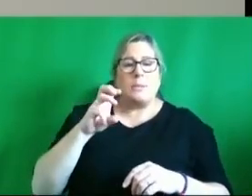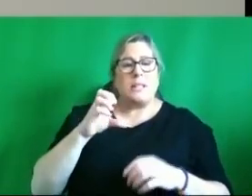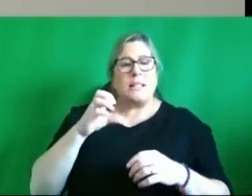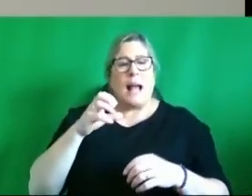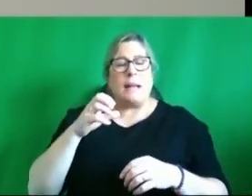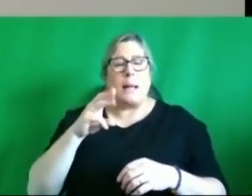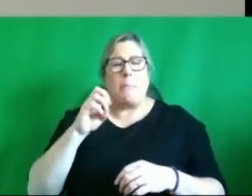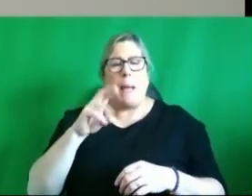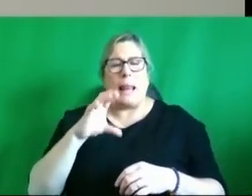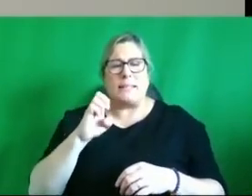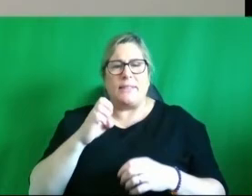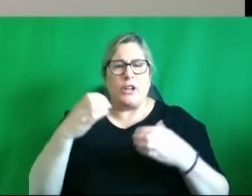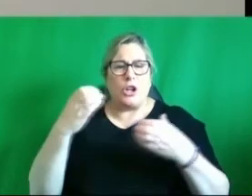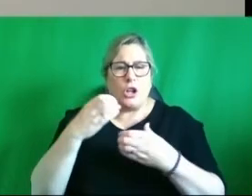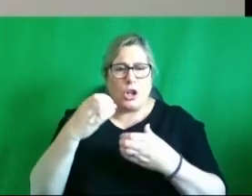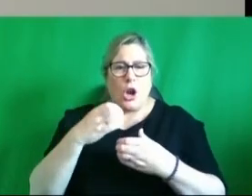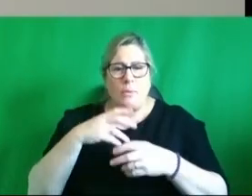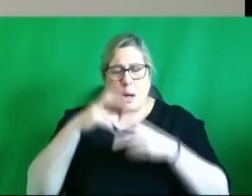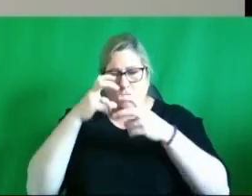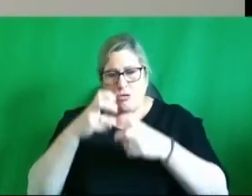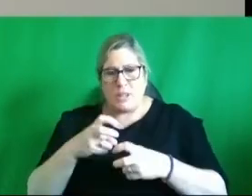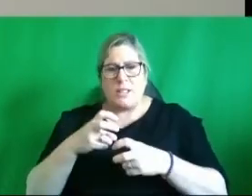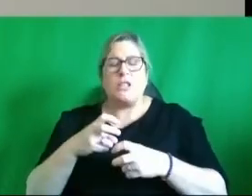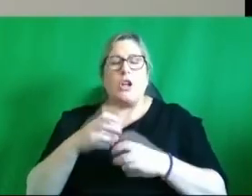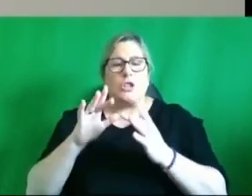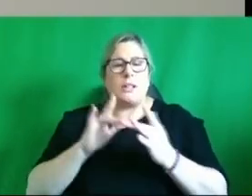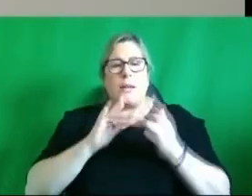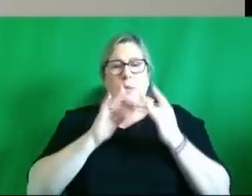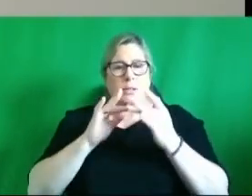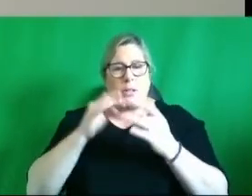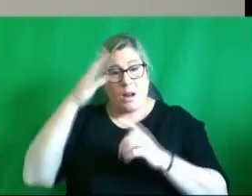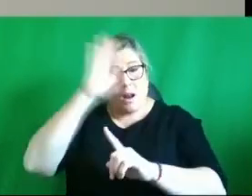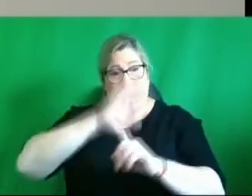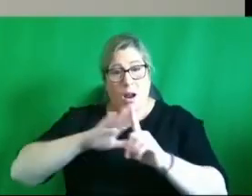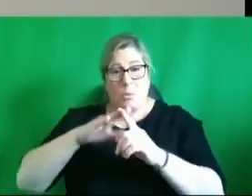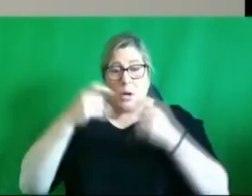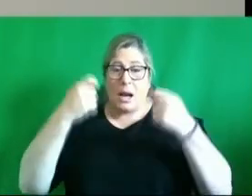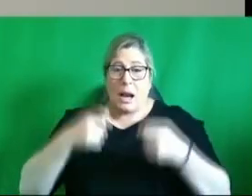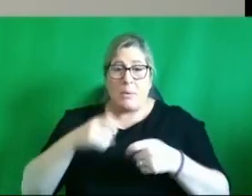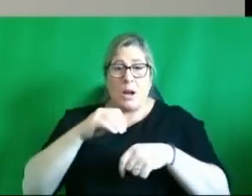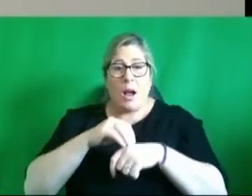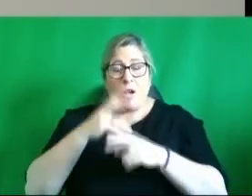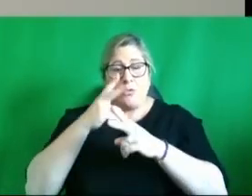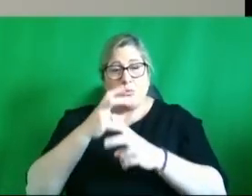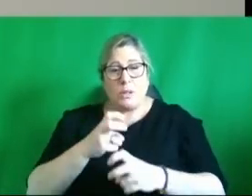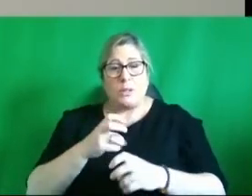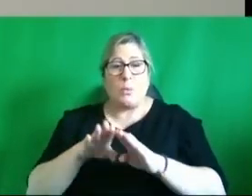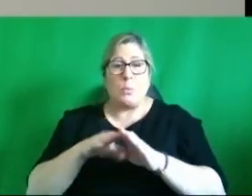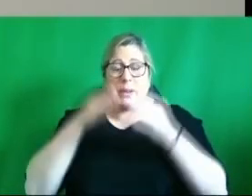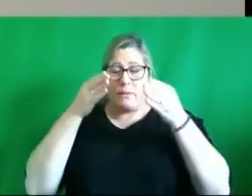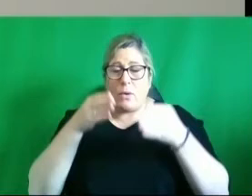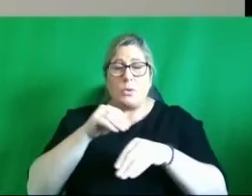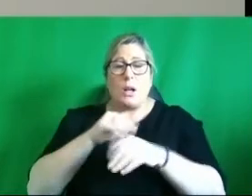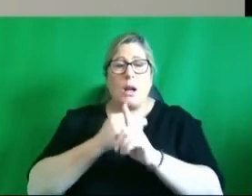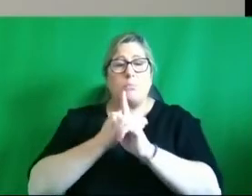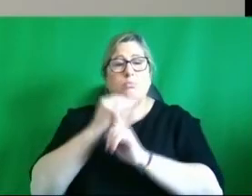via our palliative care research network from across the island of ireland to collaborate on research with a with a focus on improving the